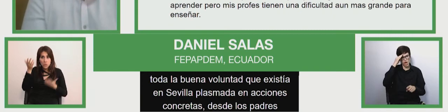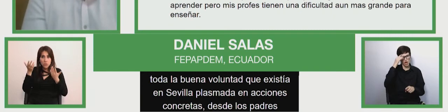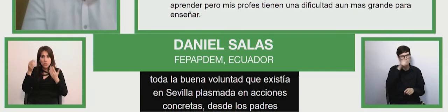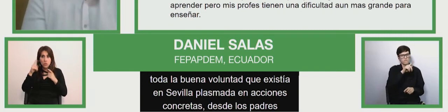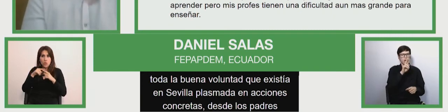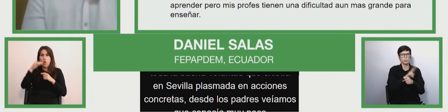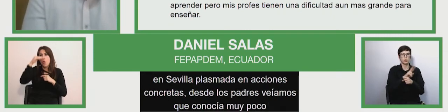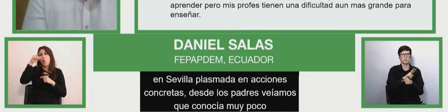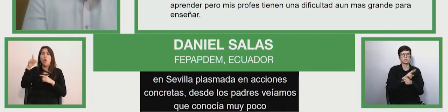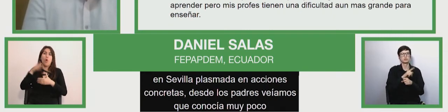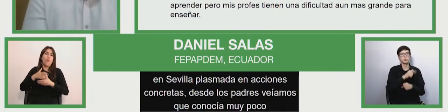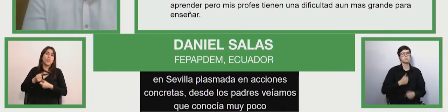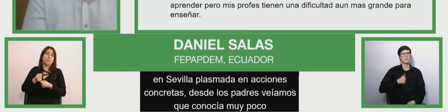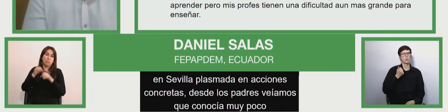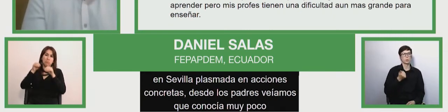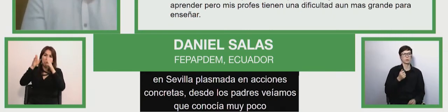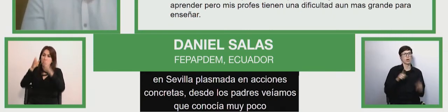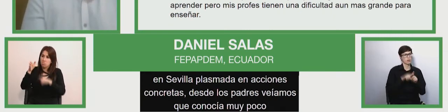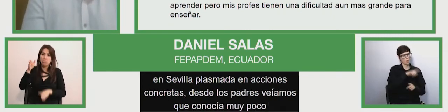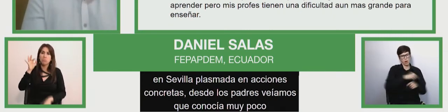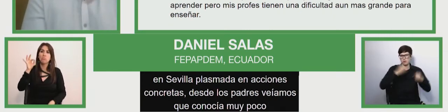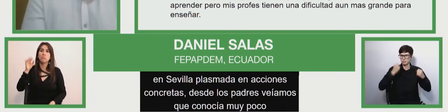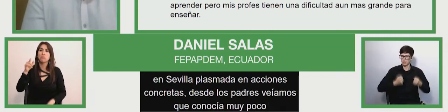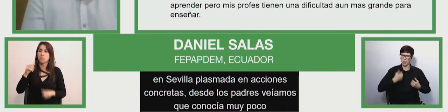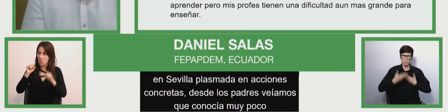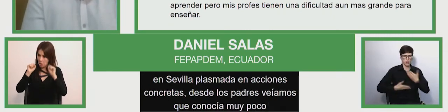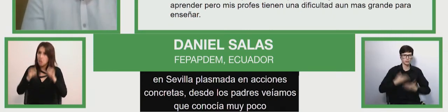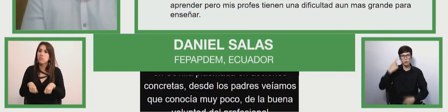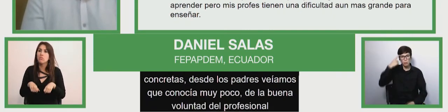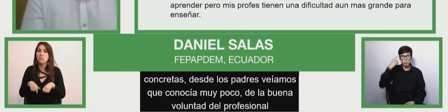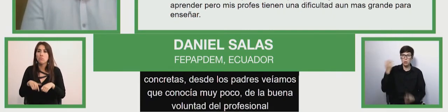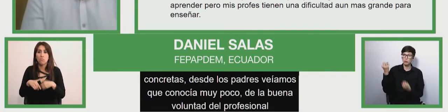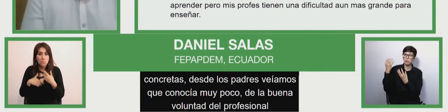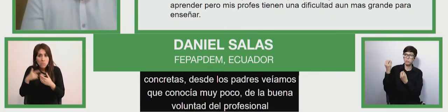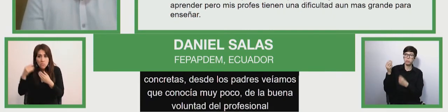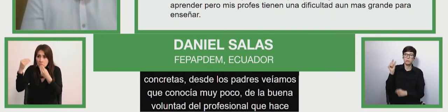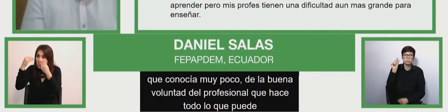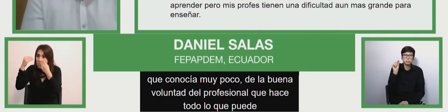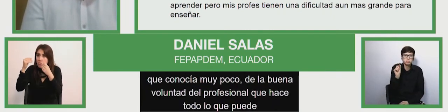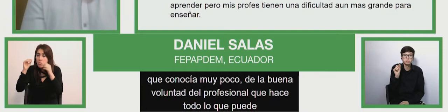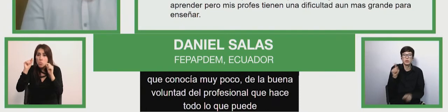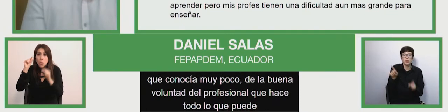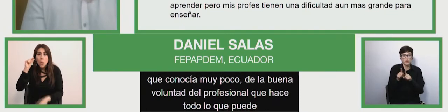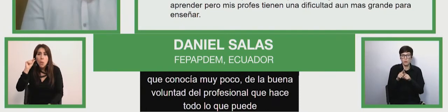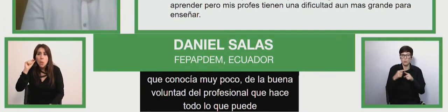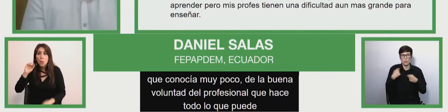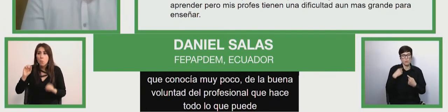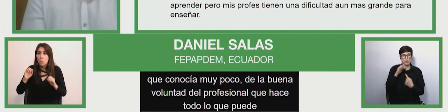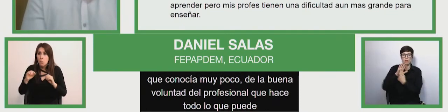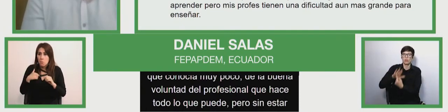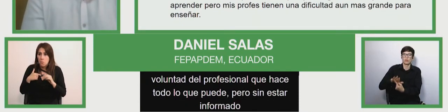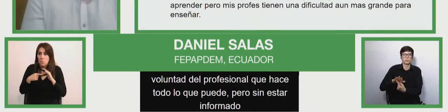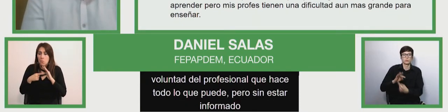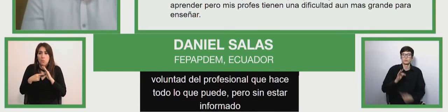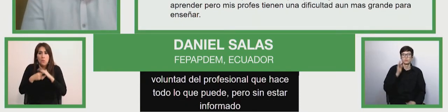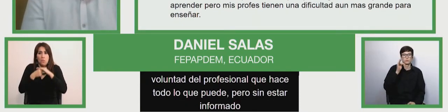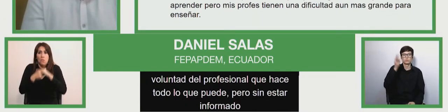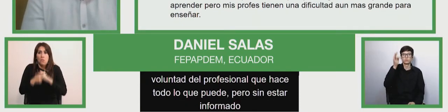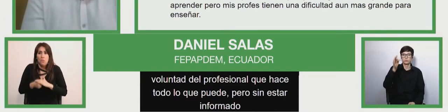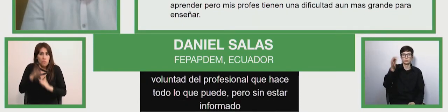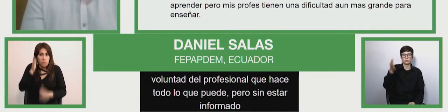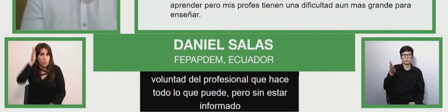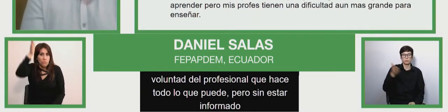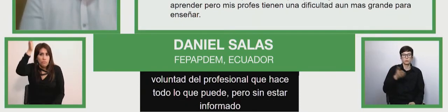well the good will of the teacher but he does everything he can but if not well have good good formation he will become